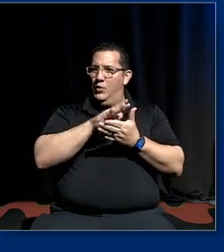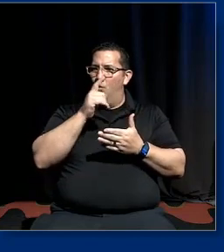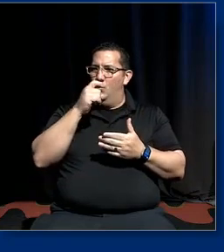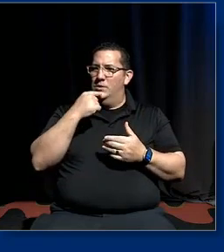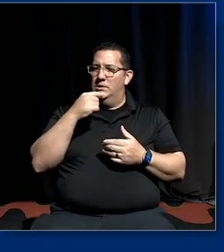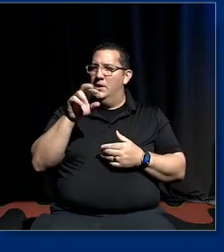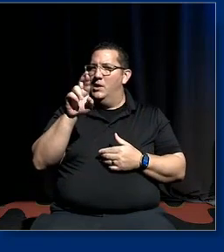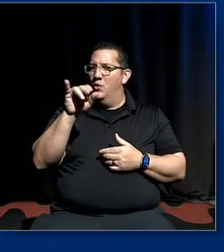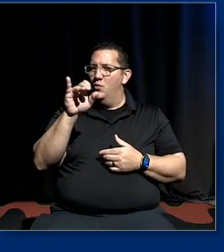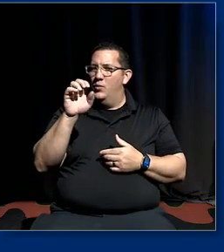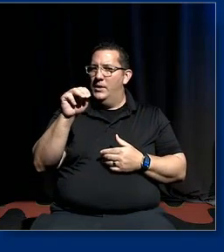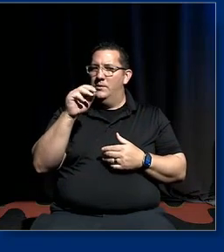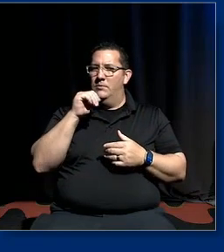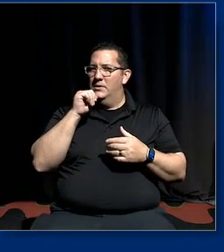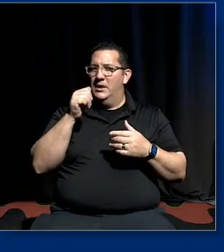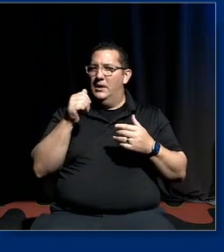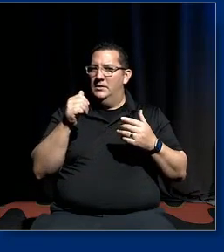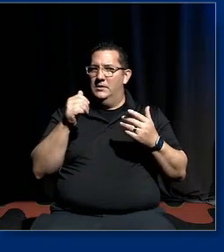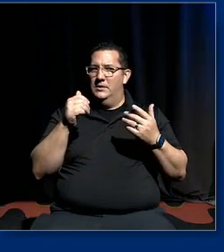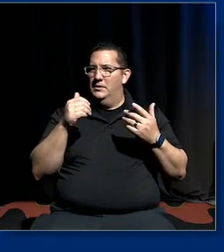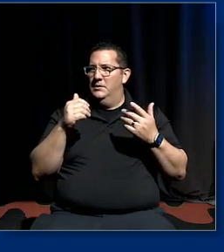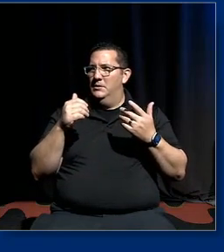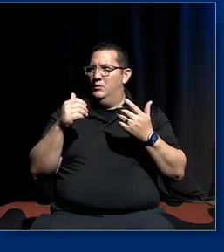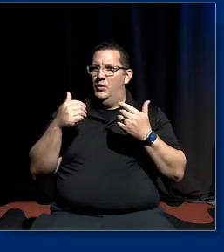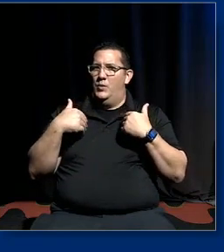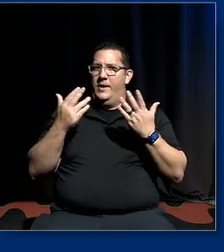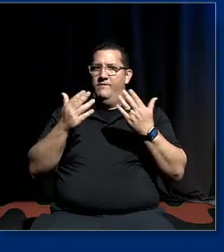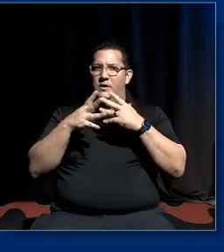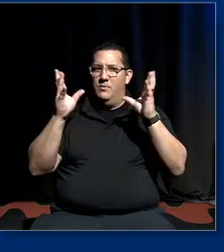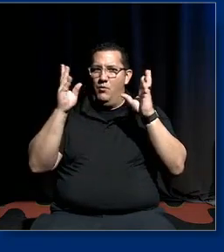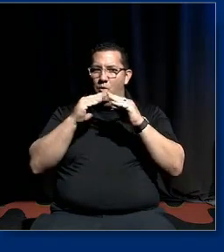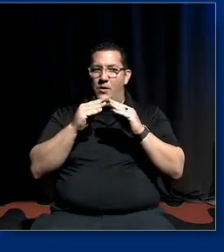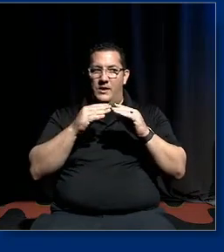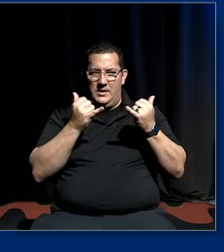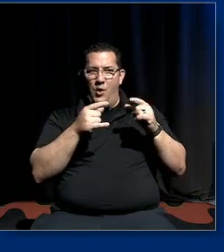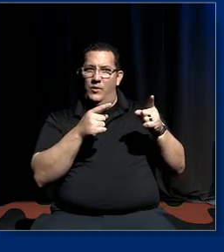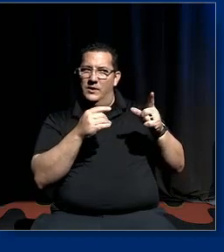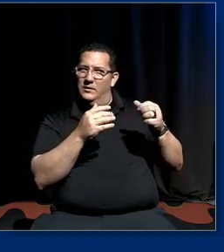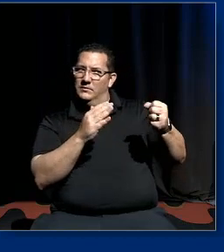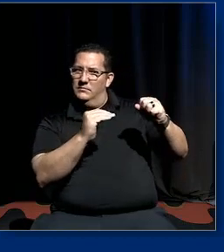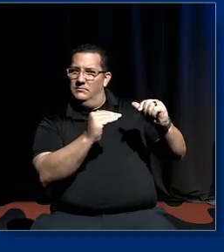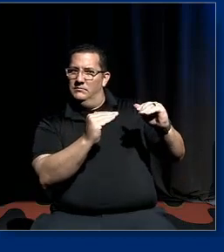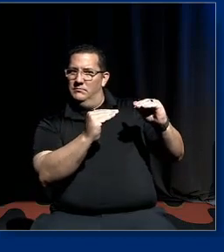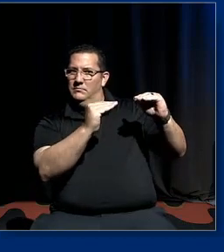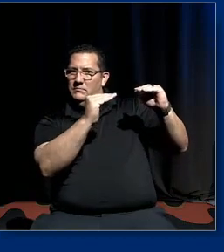racism doesn't exist anymore is now a member of the house of lords